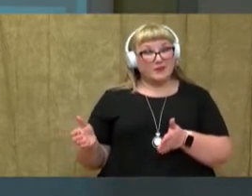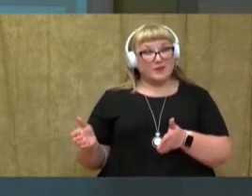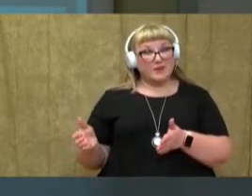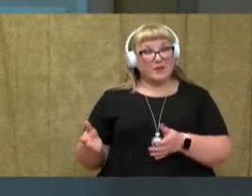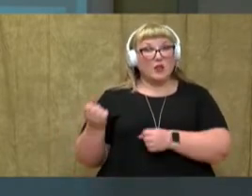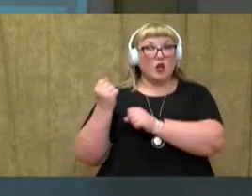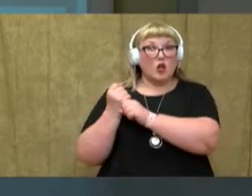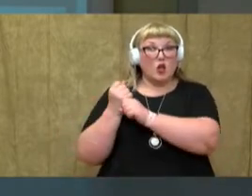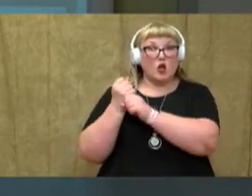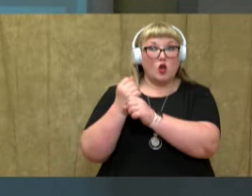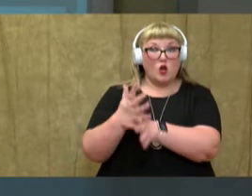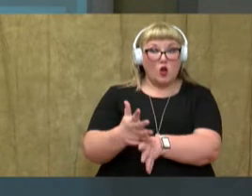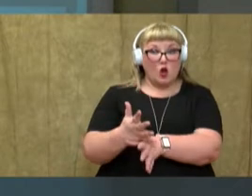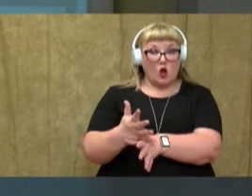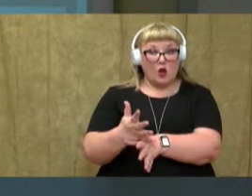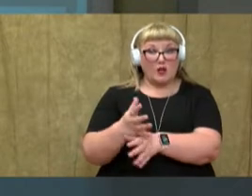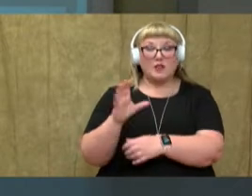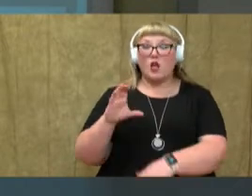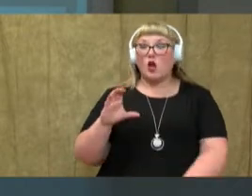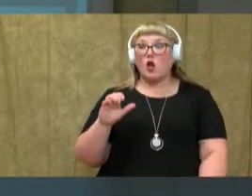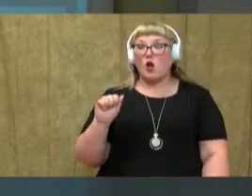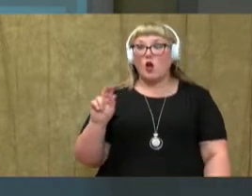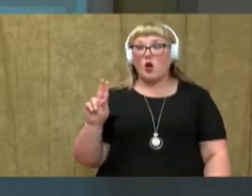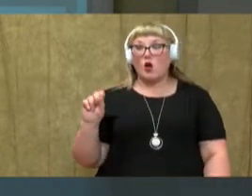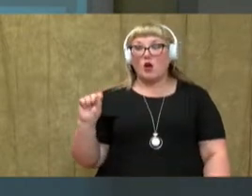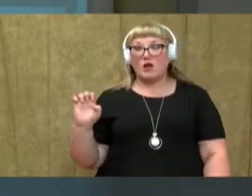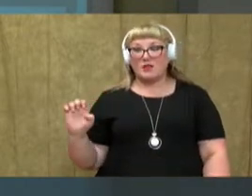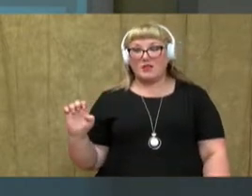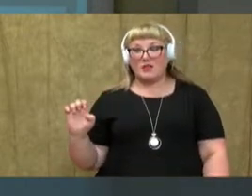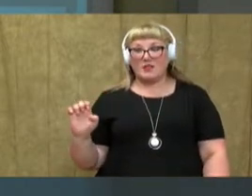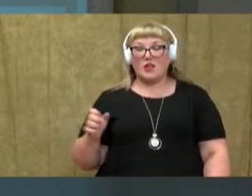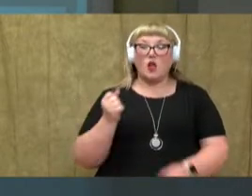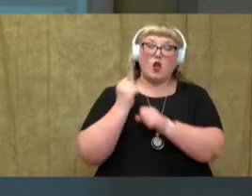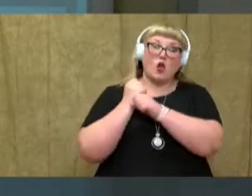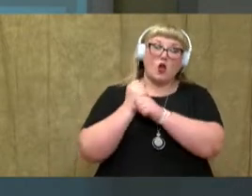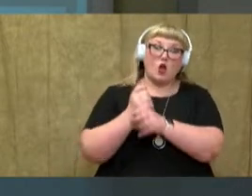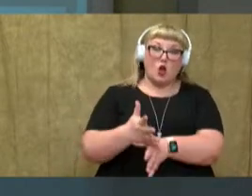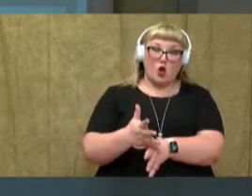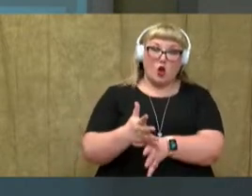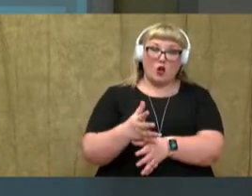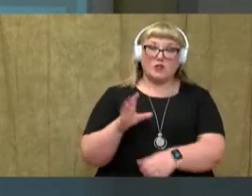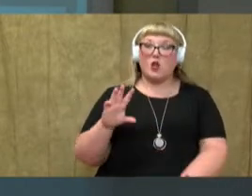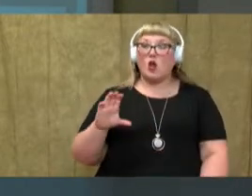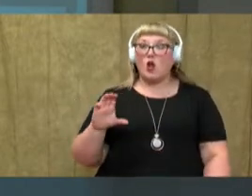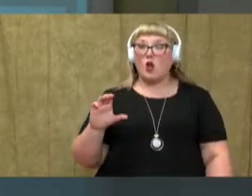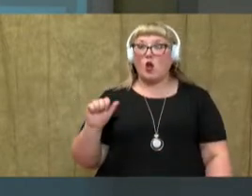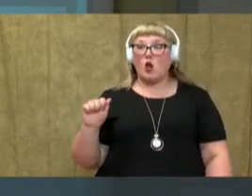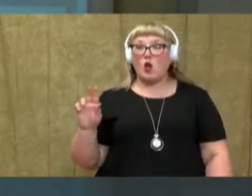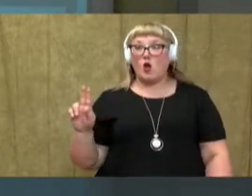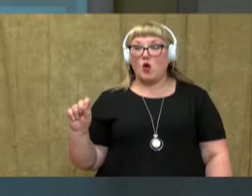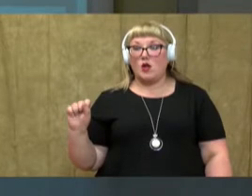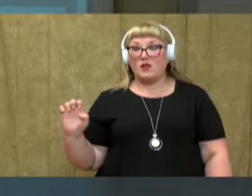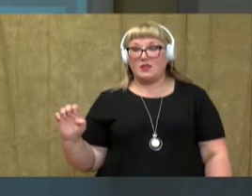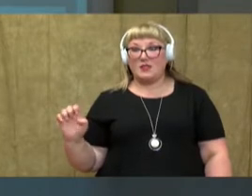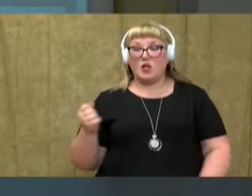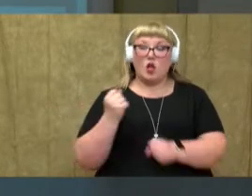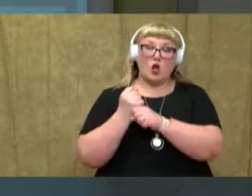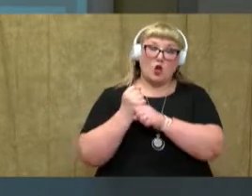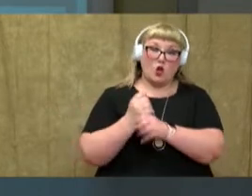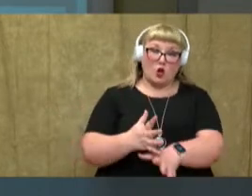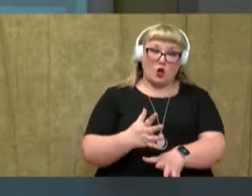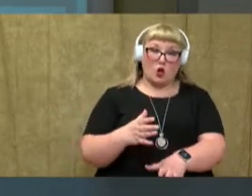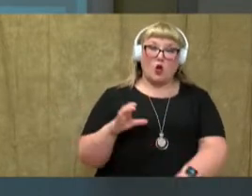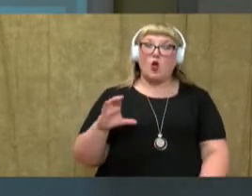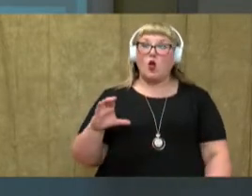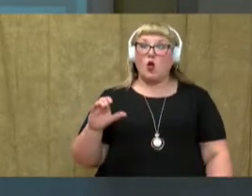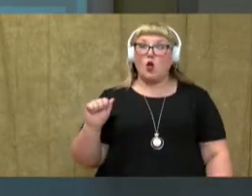Cause. Cause. Say the word cause. Let's say the sounds we hear in